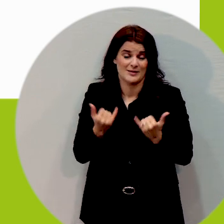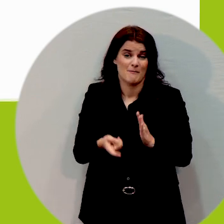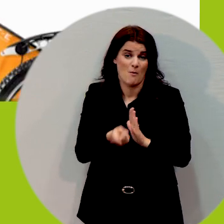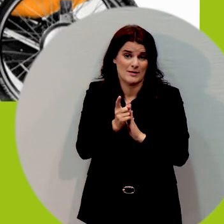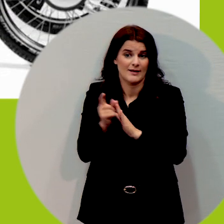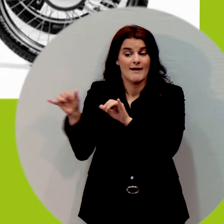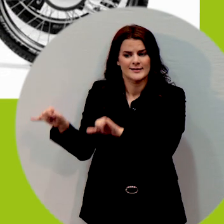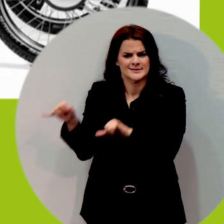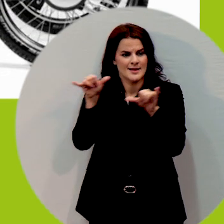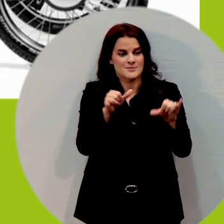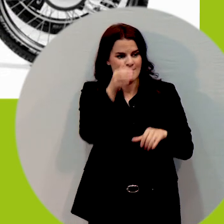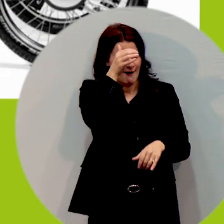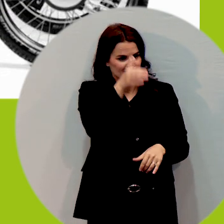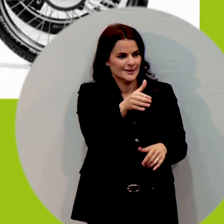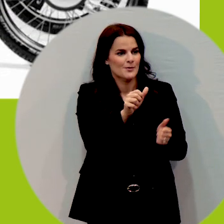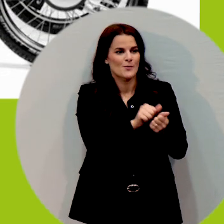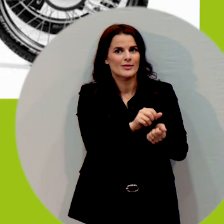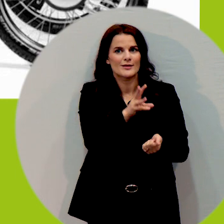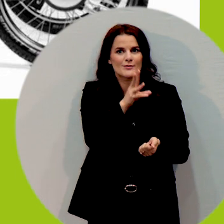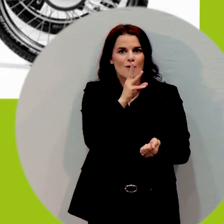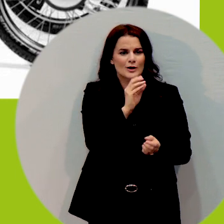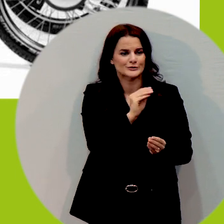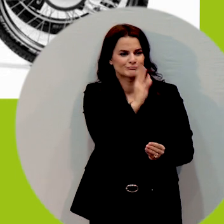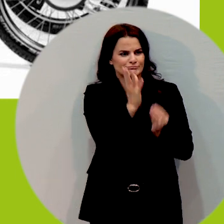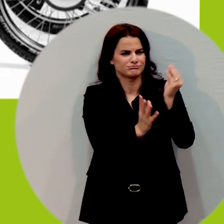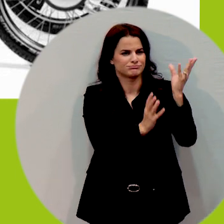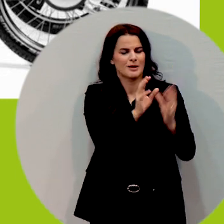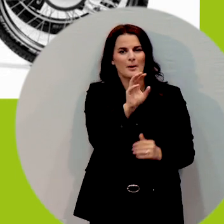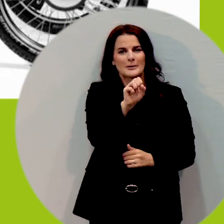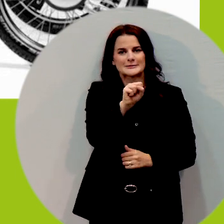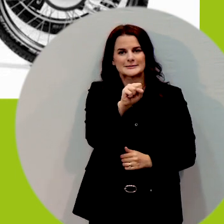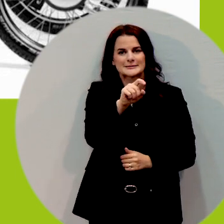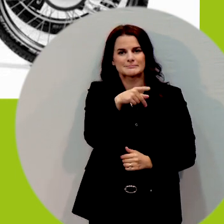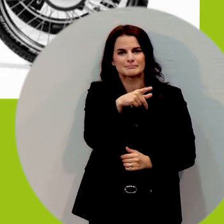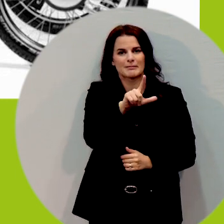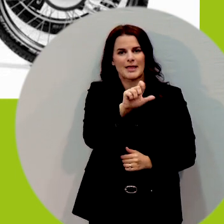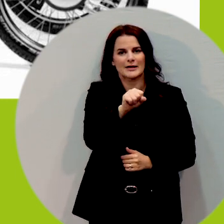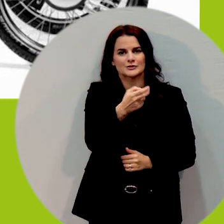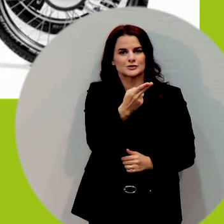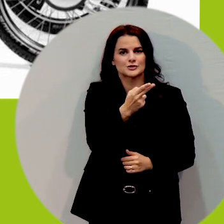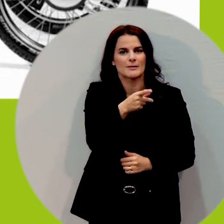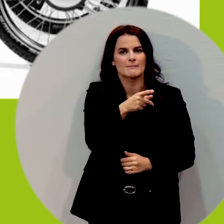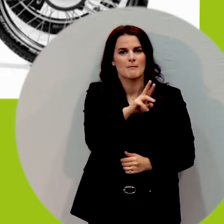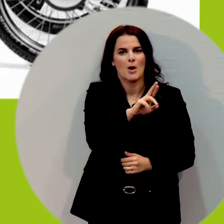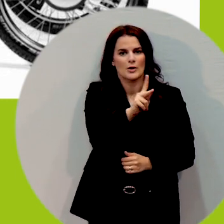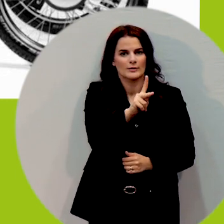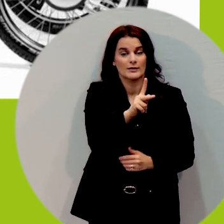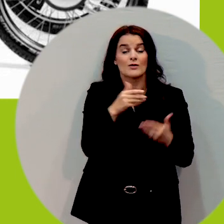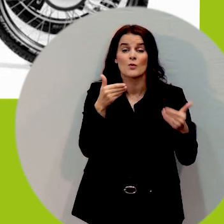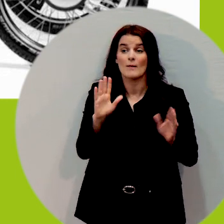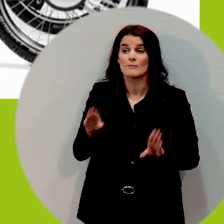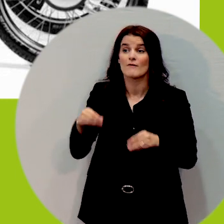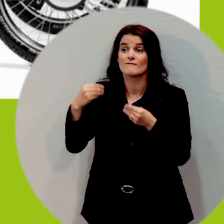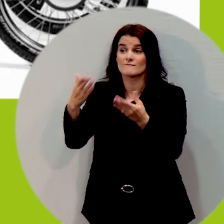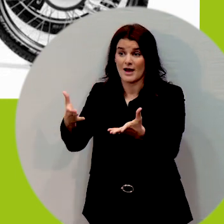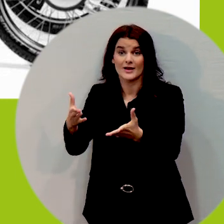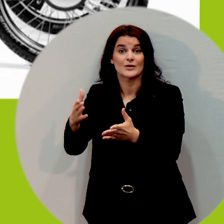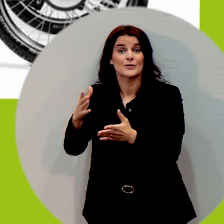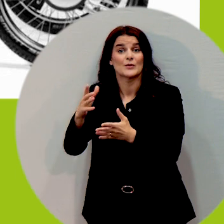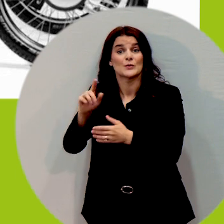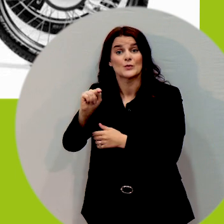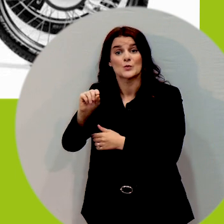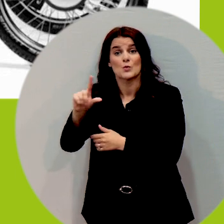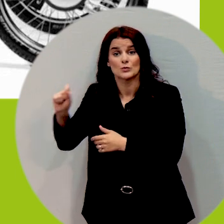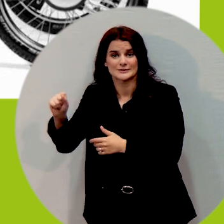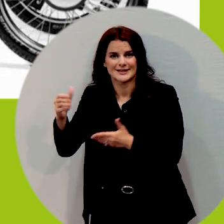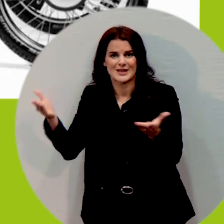the tools so here is a trek wheelchair motorized wheelchair and this could be for rent uh